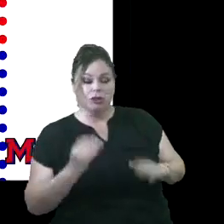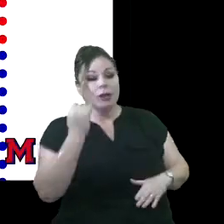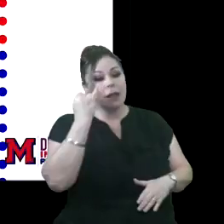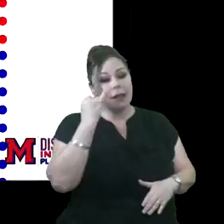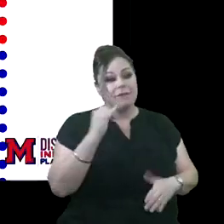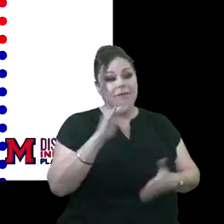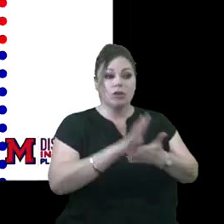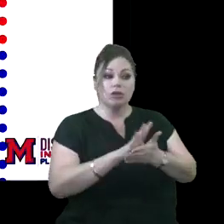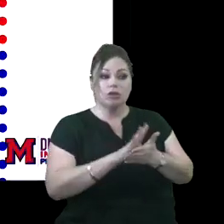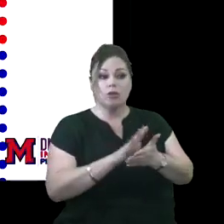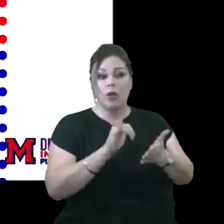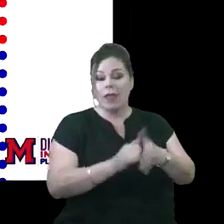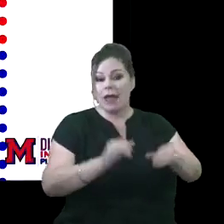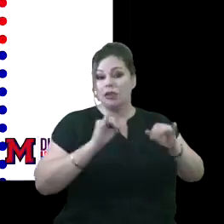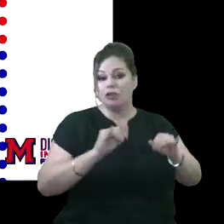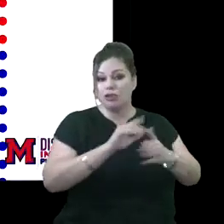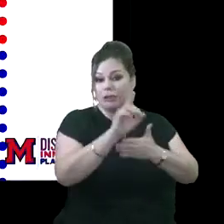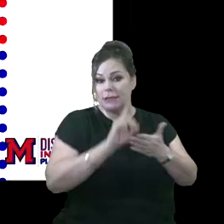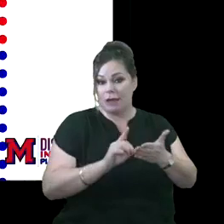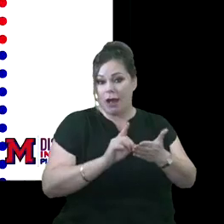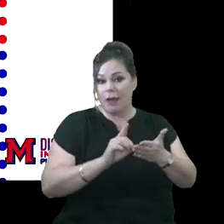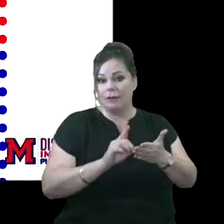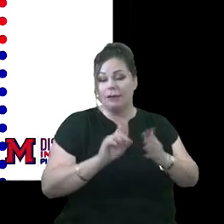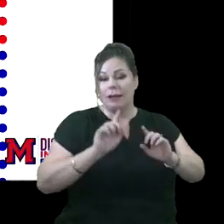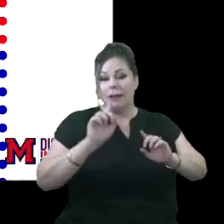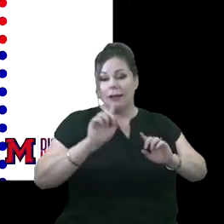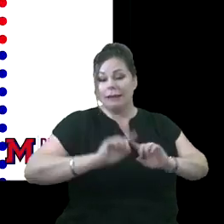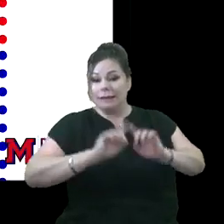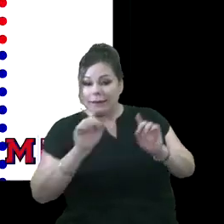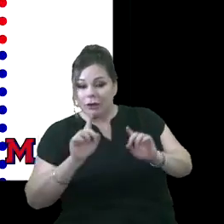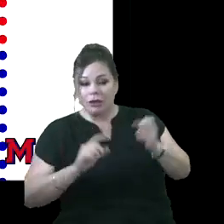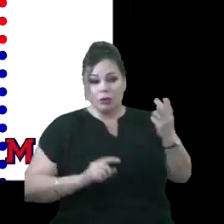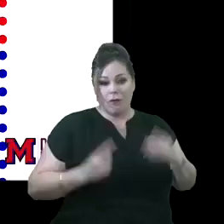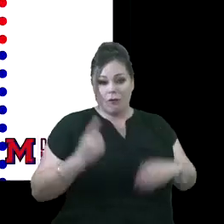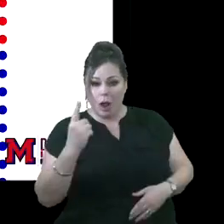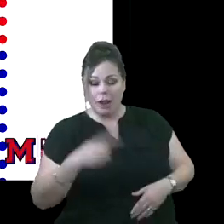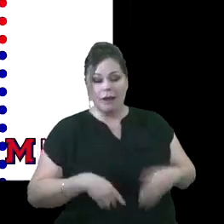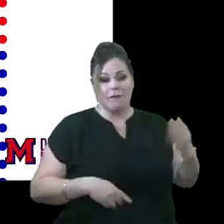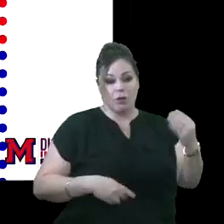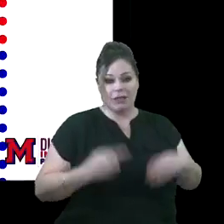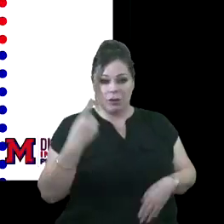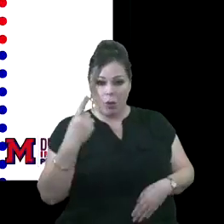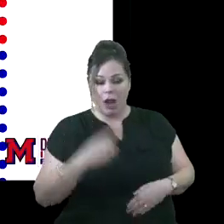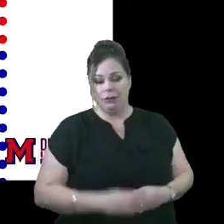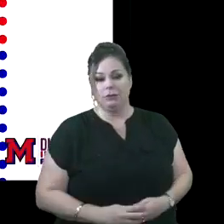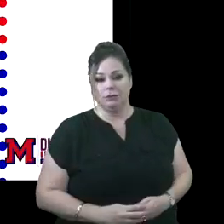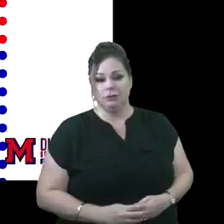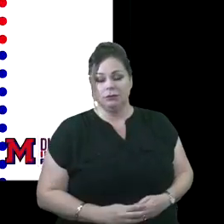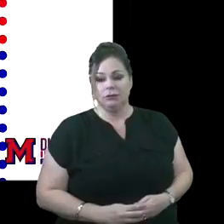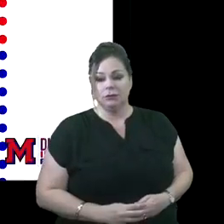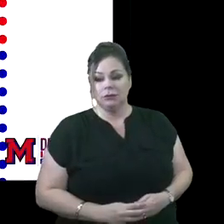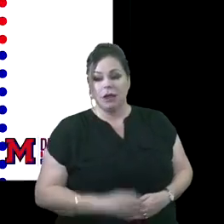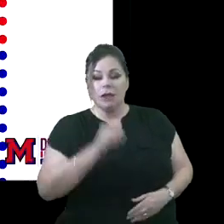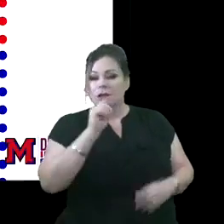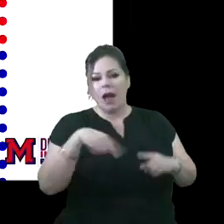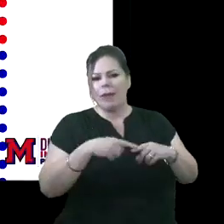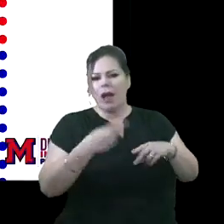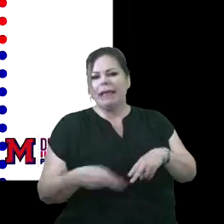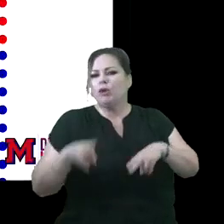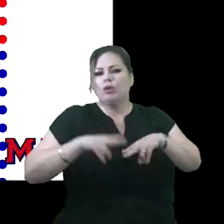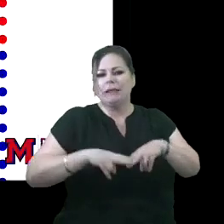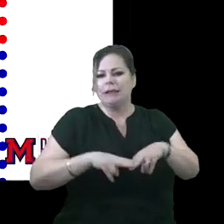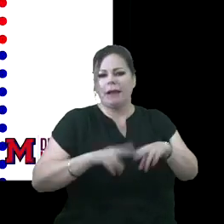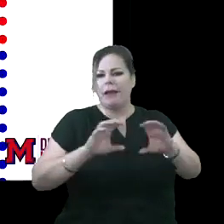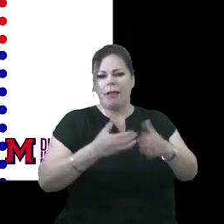school where the instructional design may be 12 to 1, 14 to 1. And so again, this is not about increasing